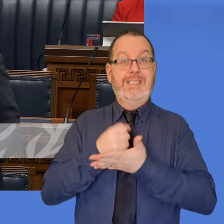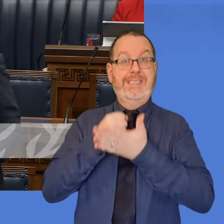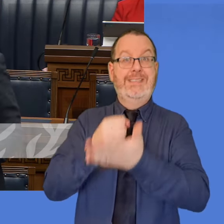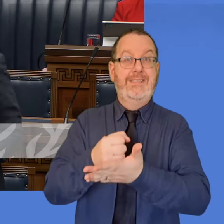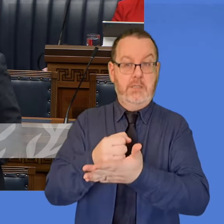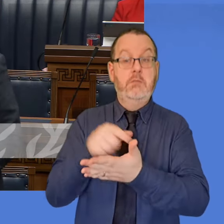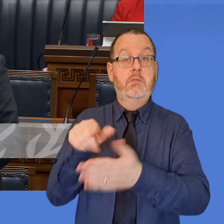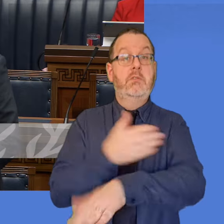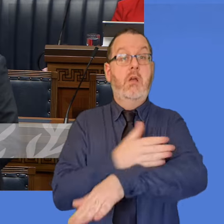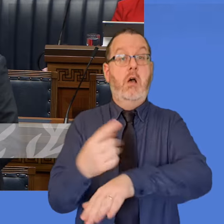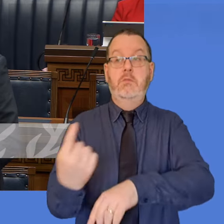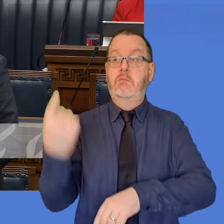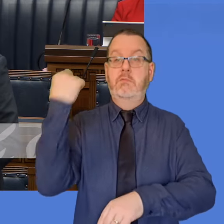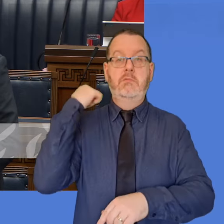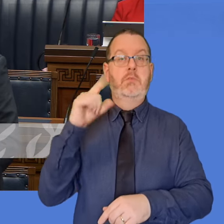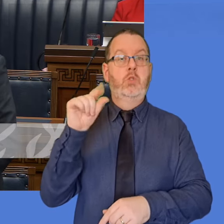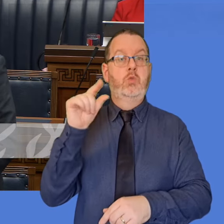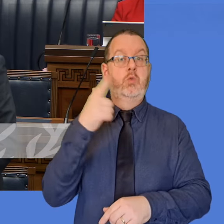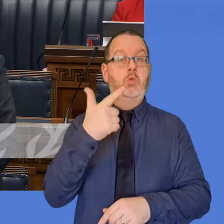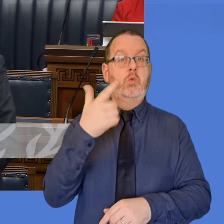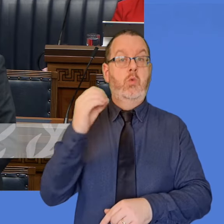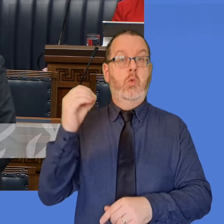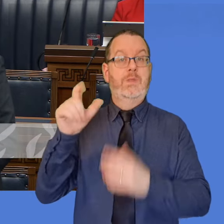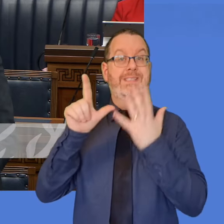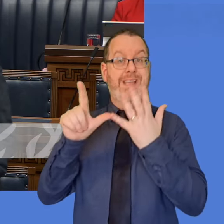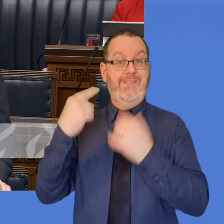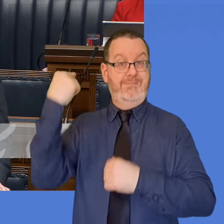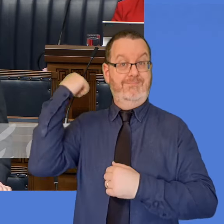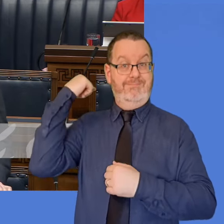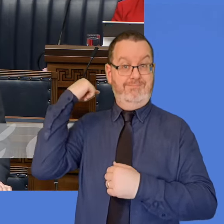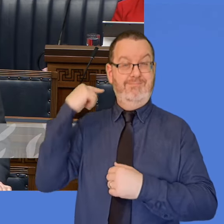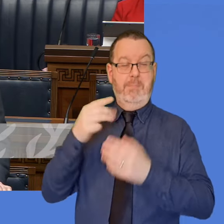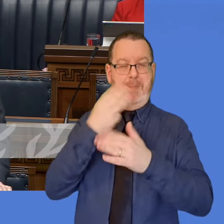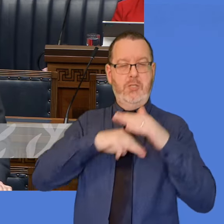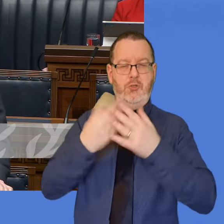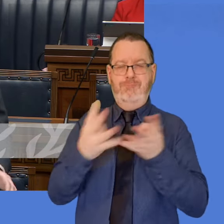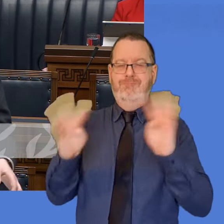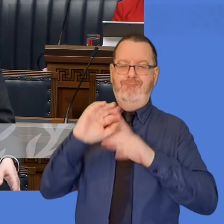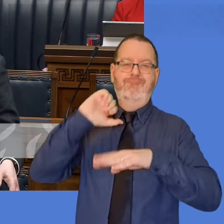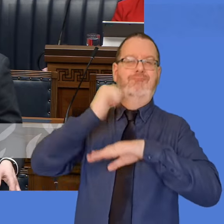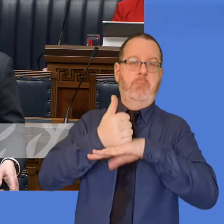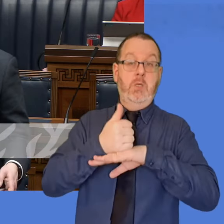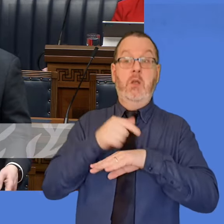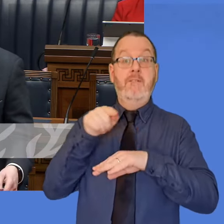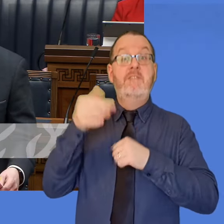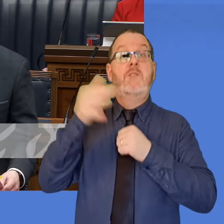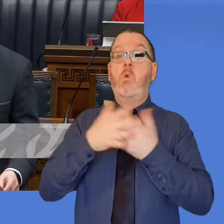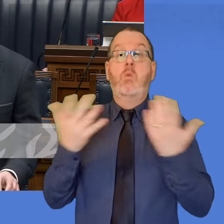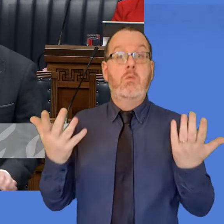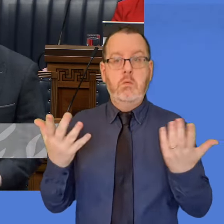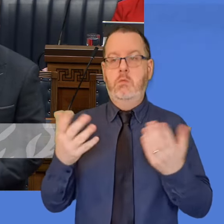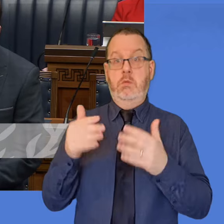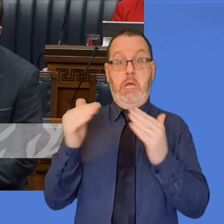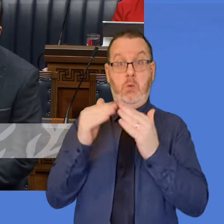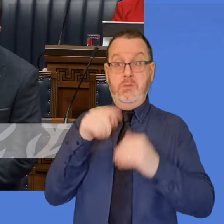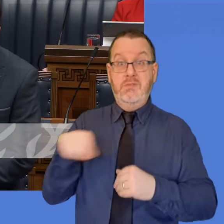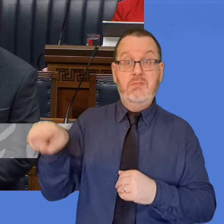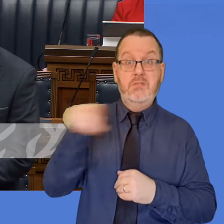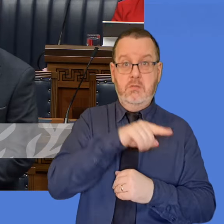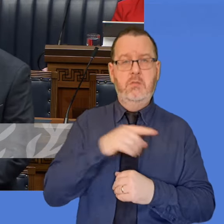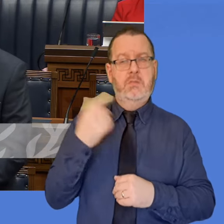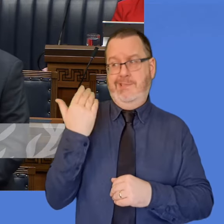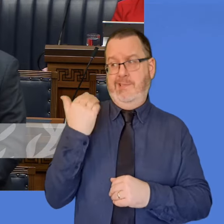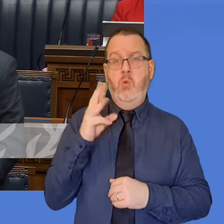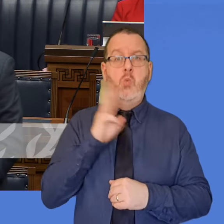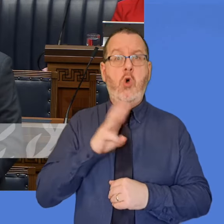Executive in 2007. Its purpose is to provide immediate financial support to households who have suffered from